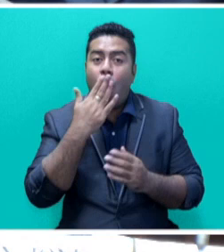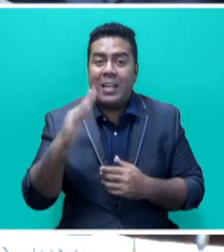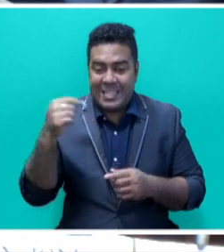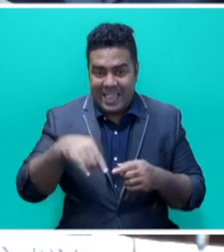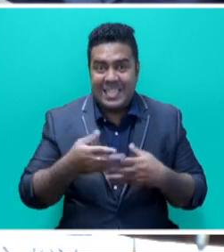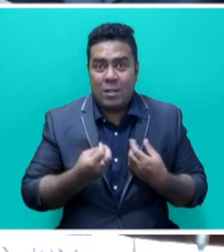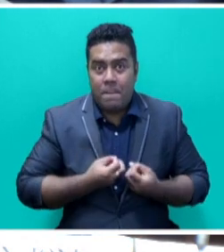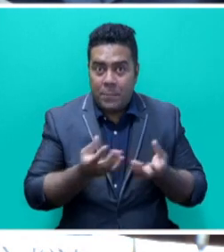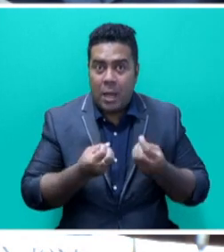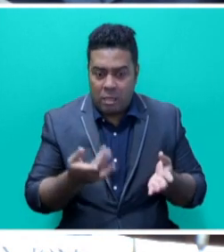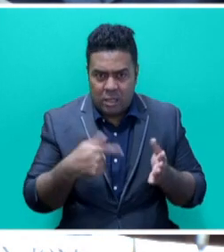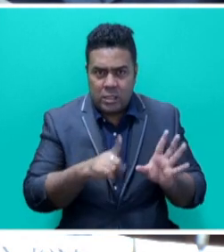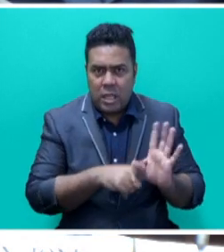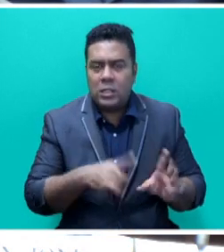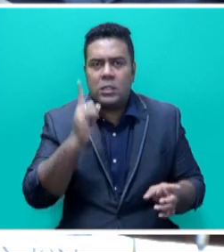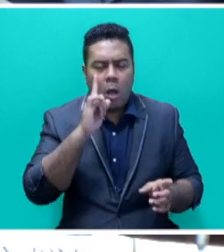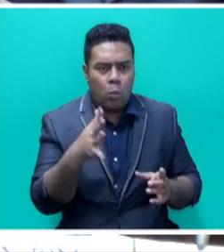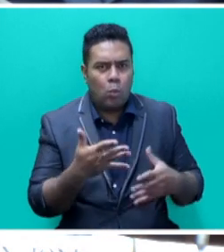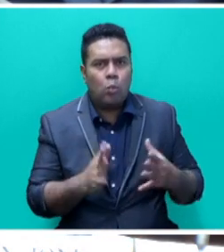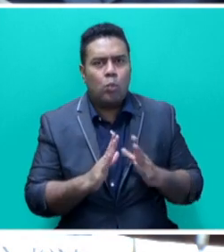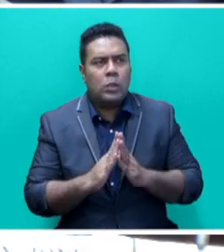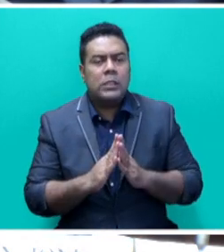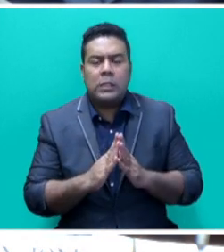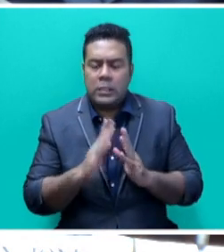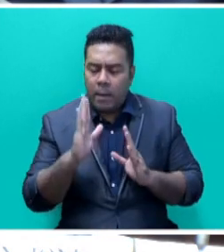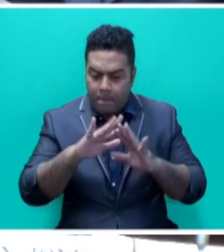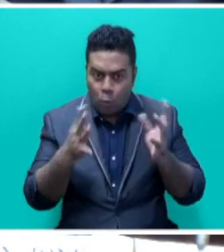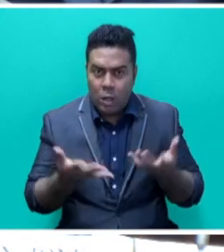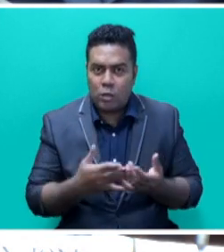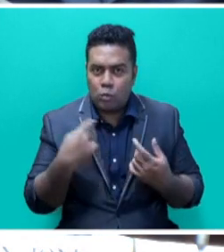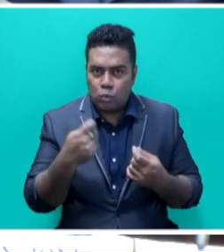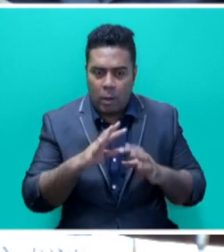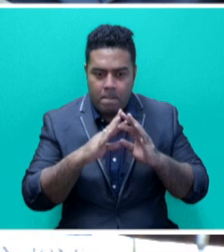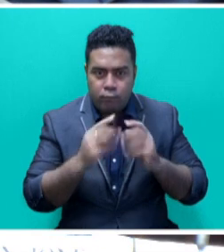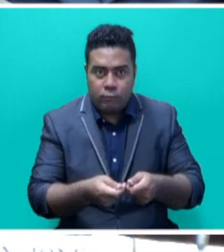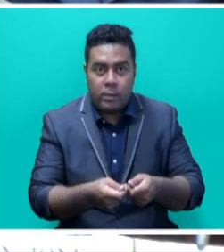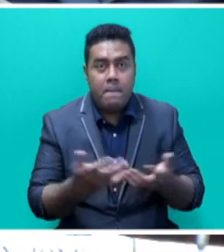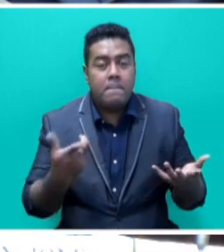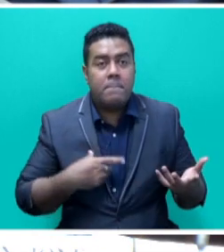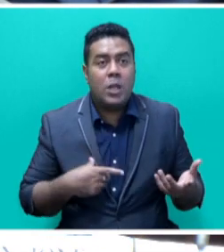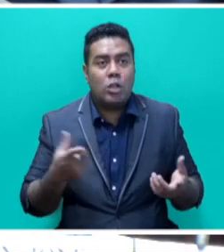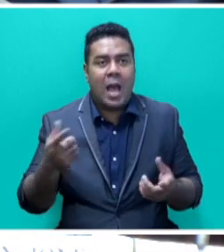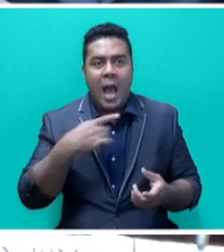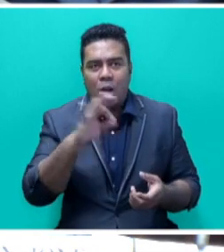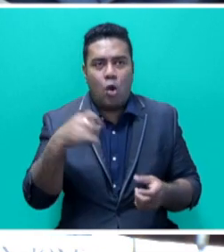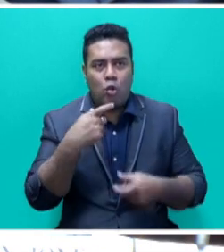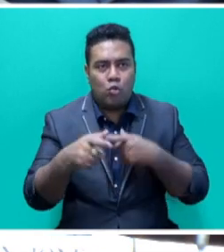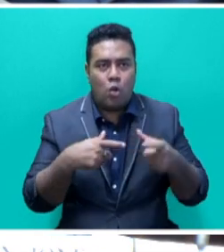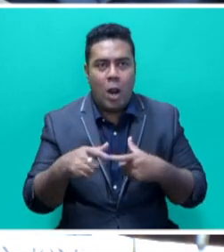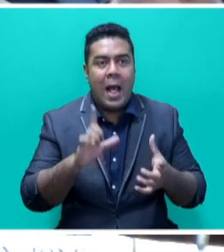shows that our planet is on course of virtual self-destruction before the end of the century due to uncontrolled climate change.